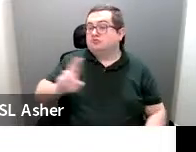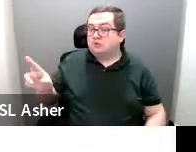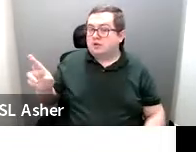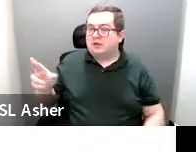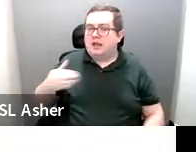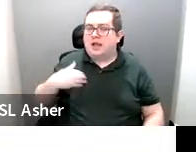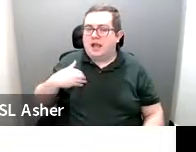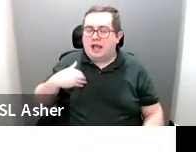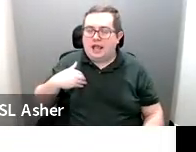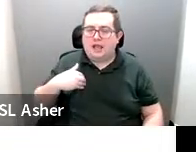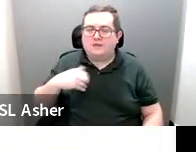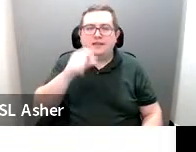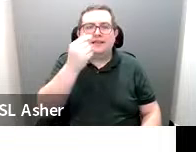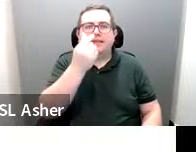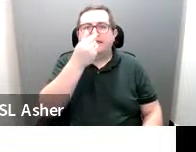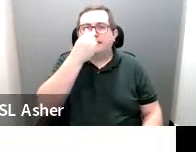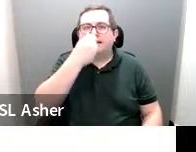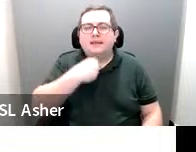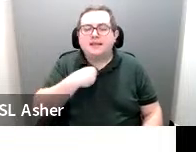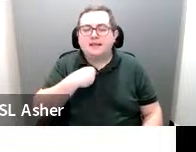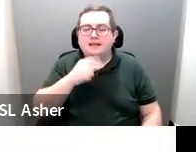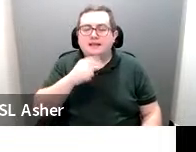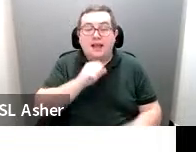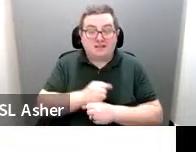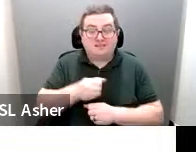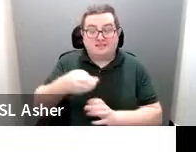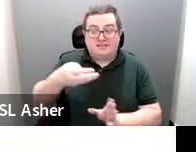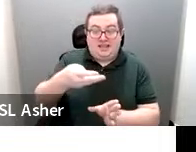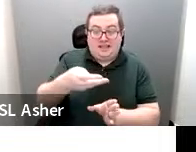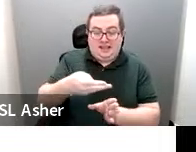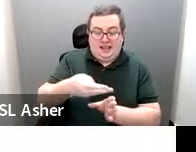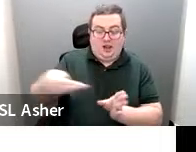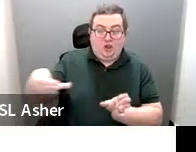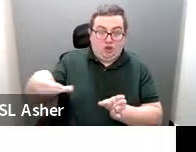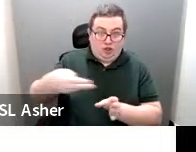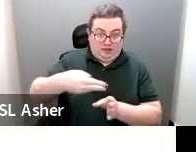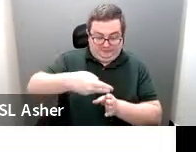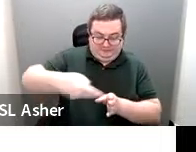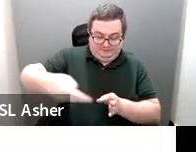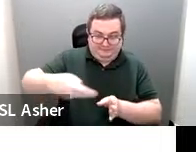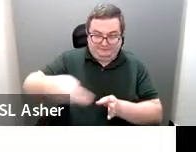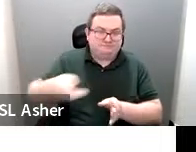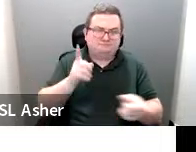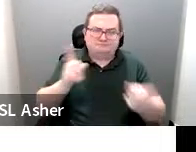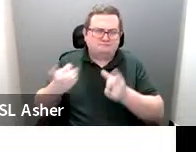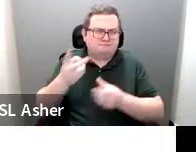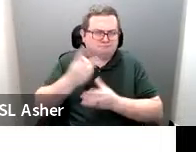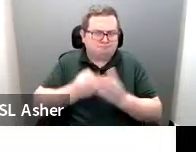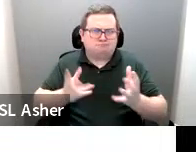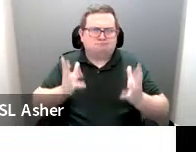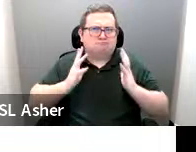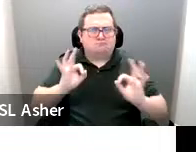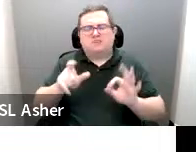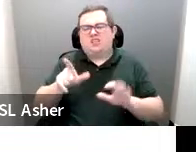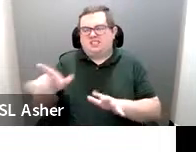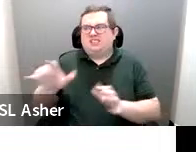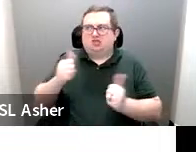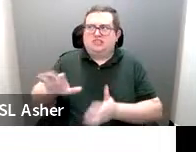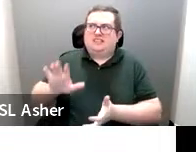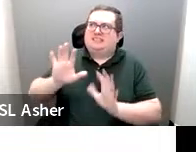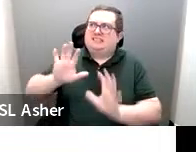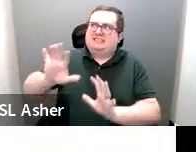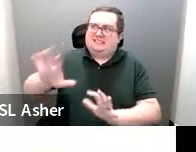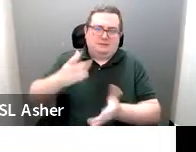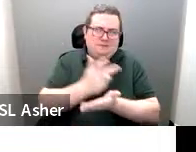the thinner stripes that are actually angled. And both of these are acceptable as they are discouraging parking inside of those access